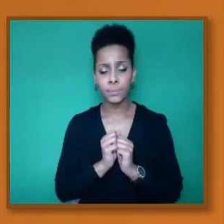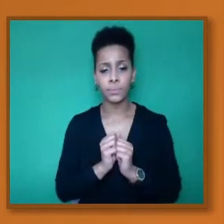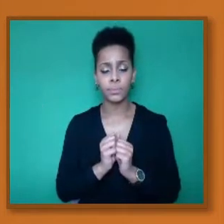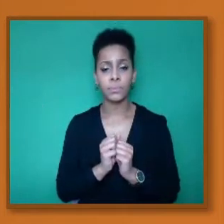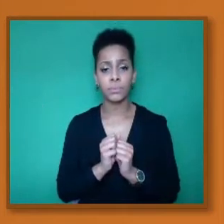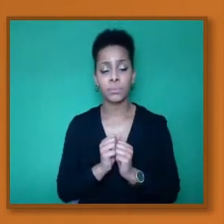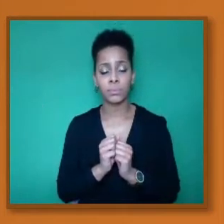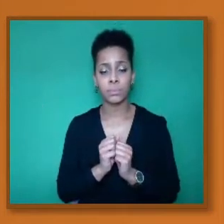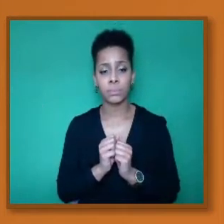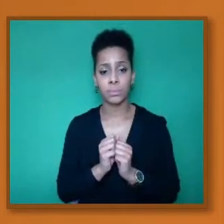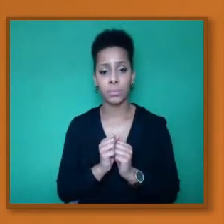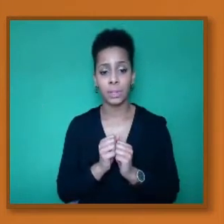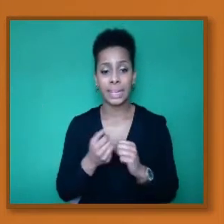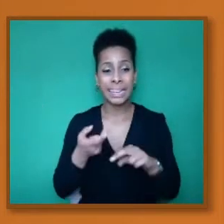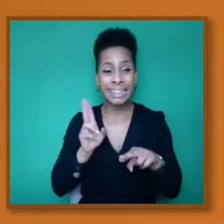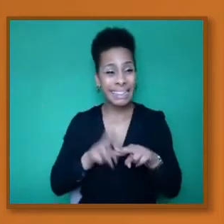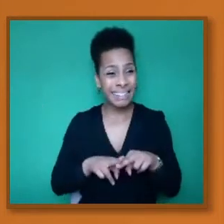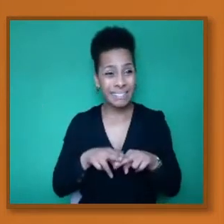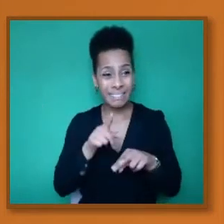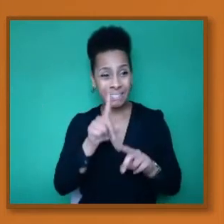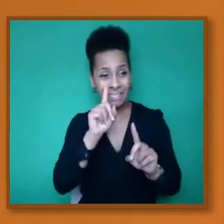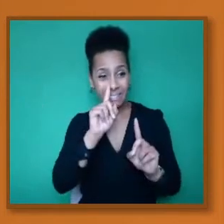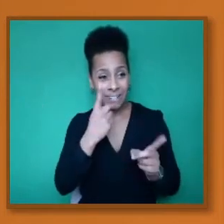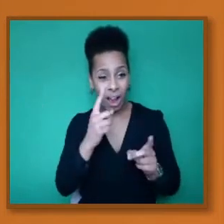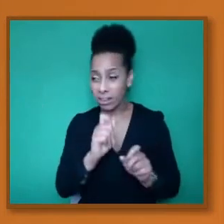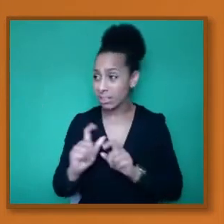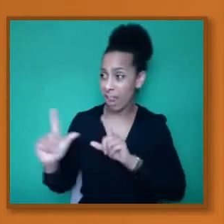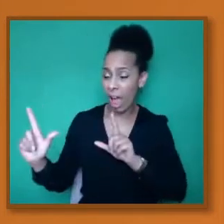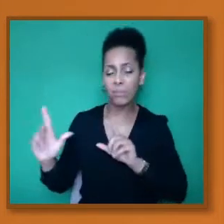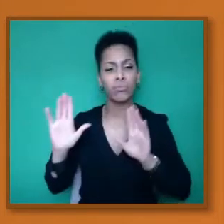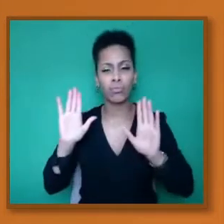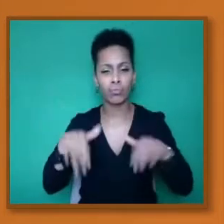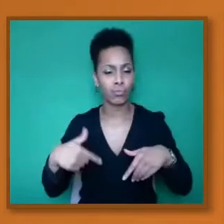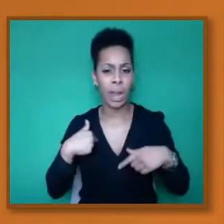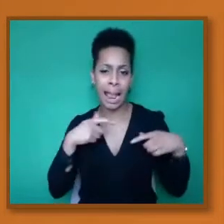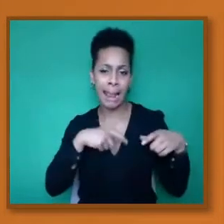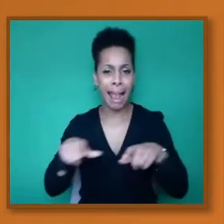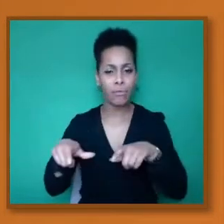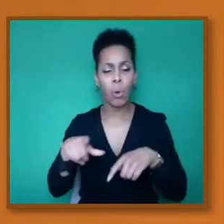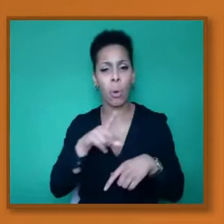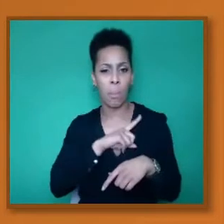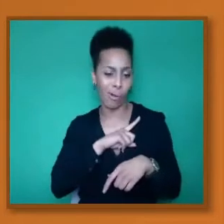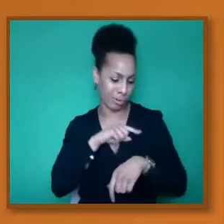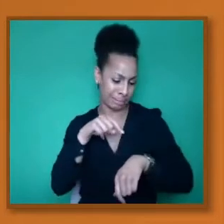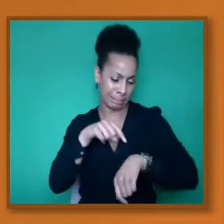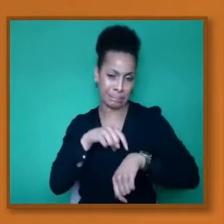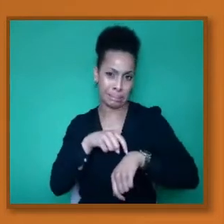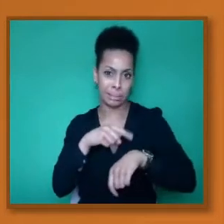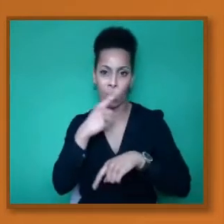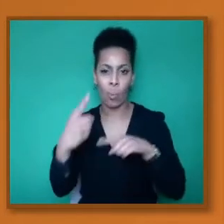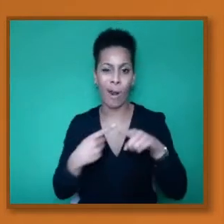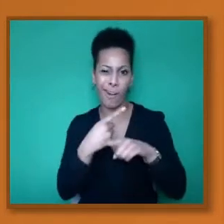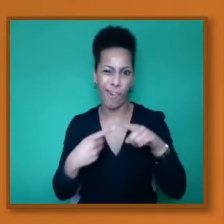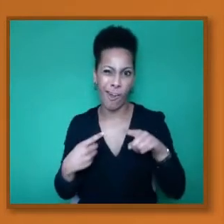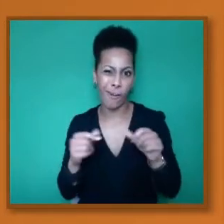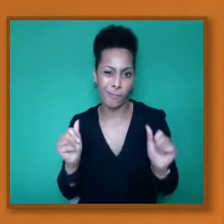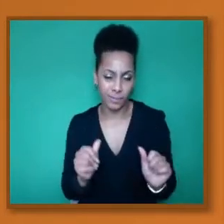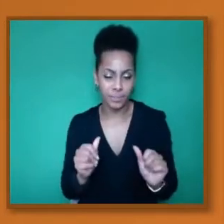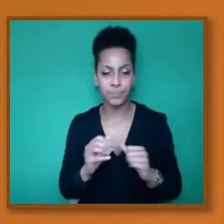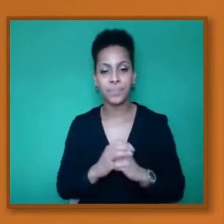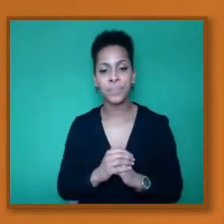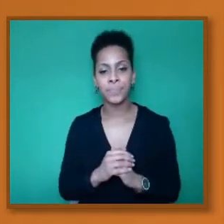If that's not possible, I will continue because we only have an hour and a half. So I will commence